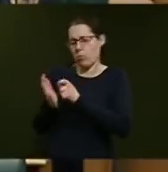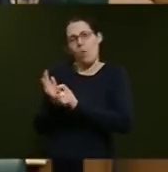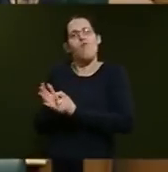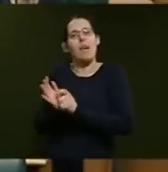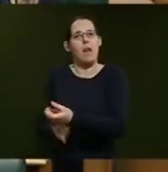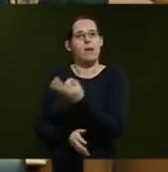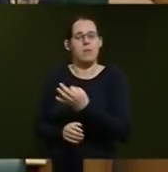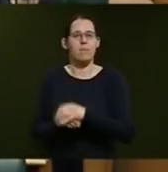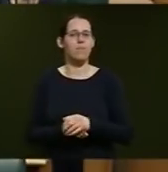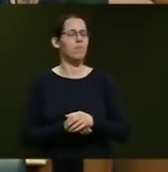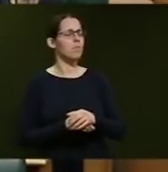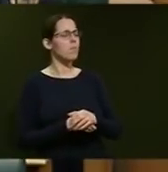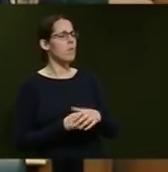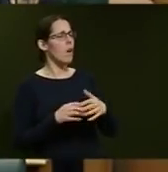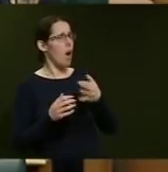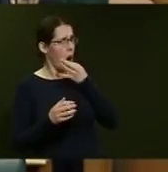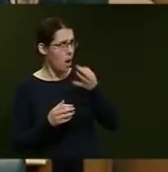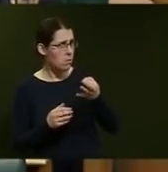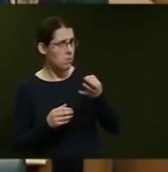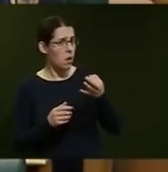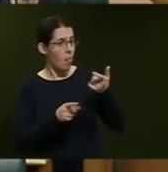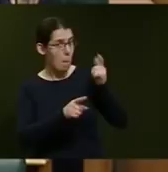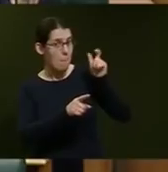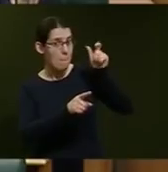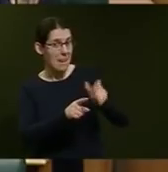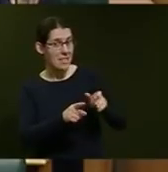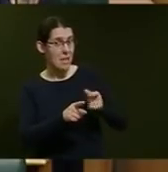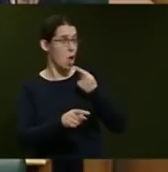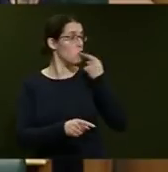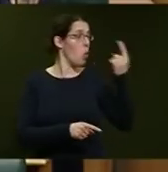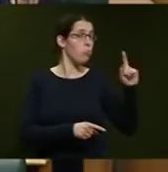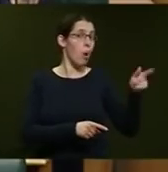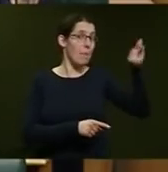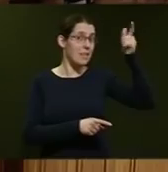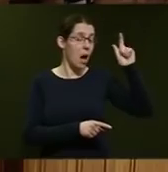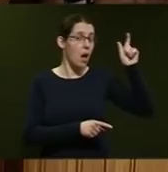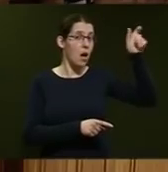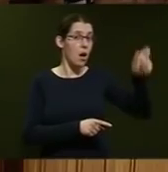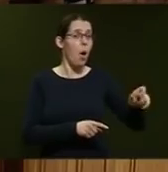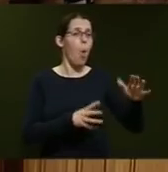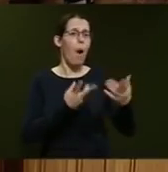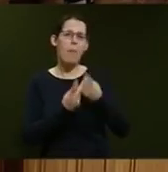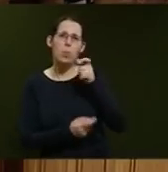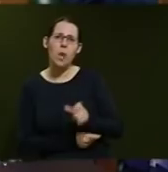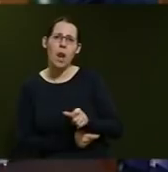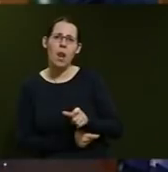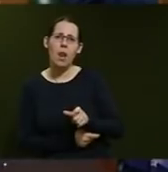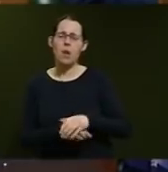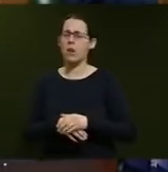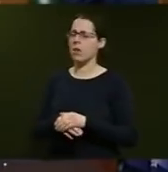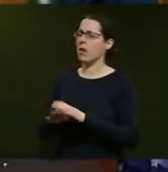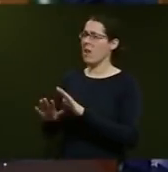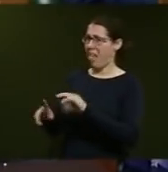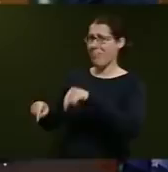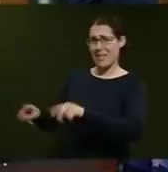Well, was it the Minister that told the Prime Minister or was it someone else? Mr Speaker, this is an issue that